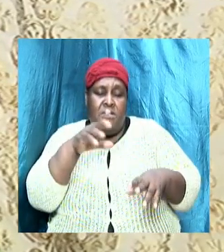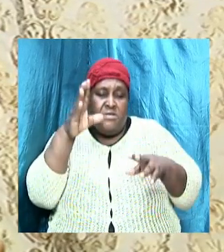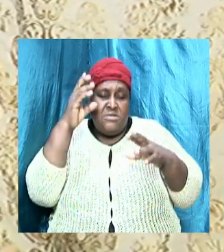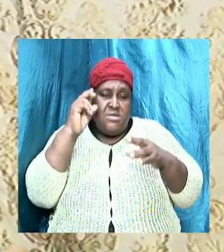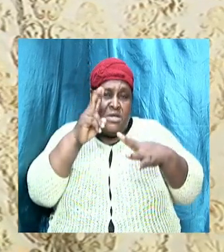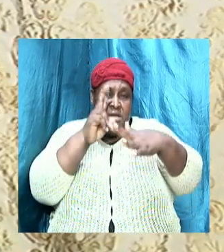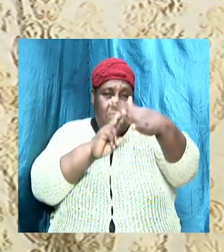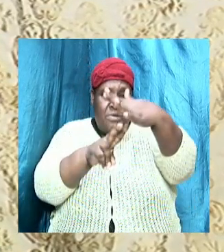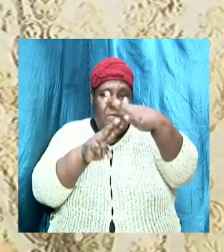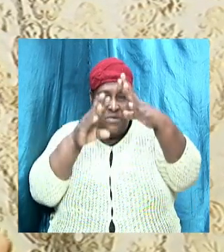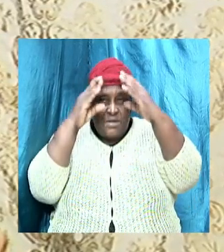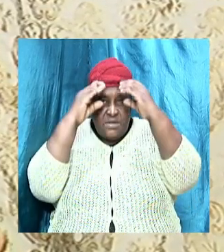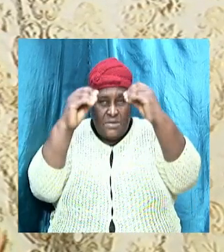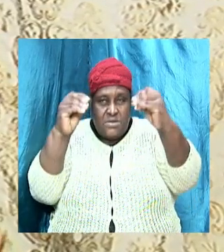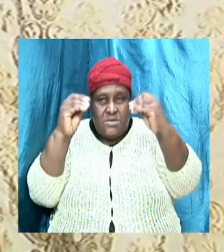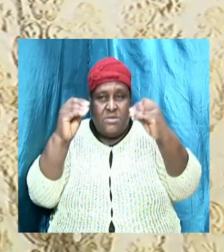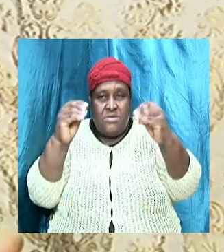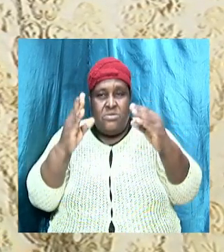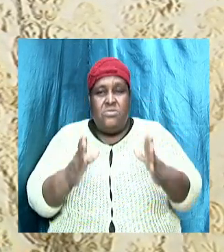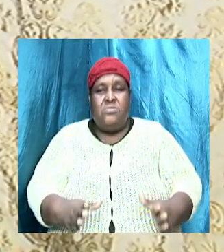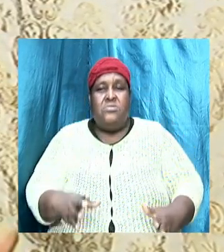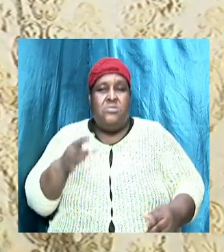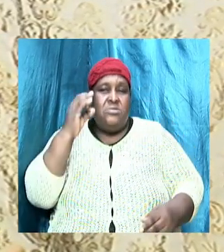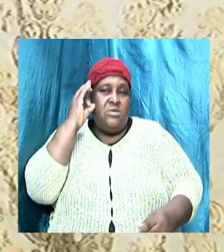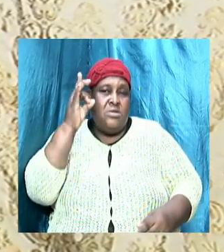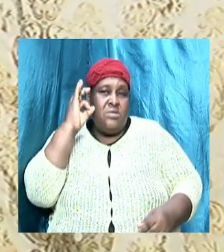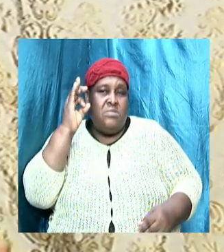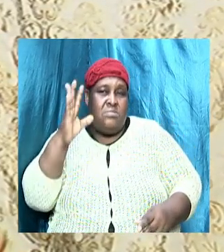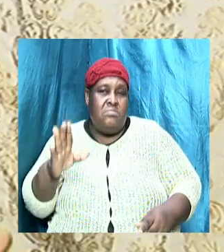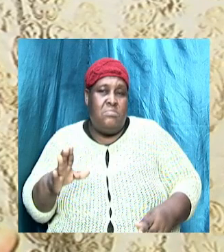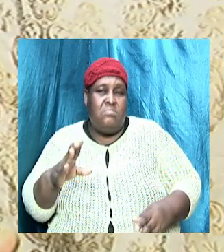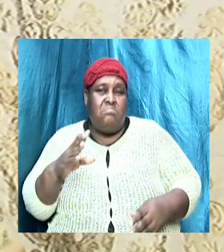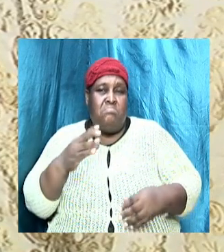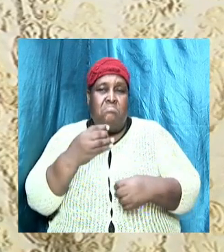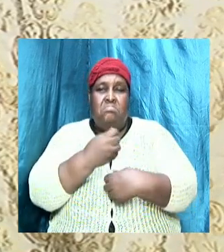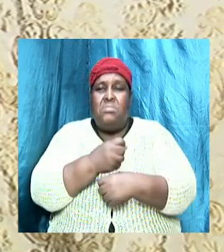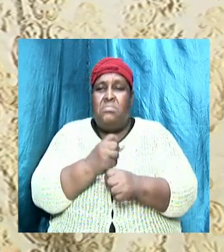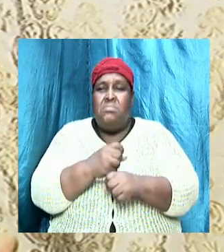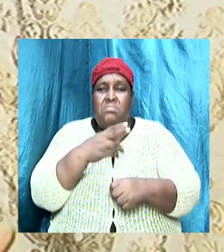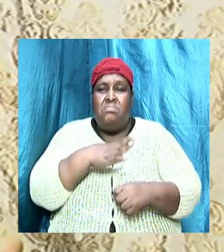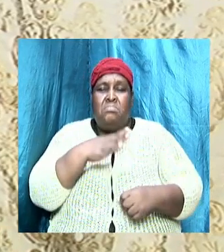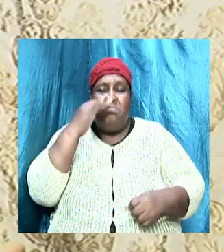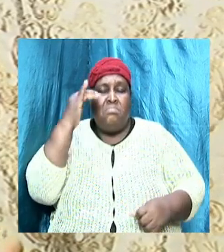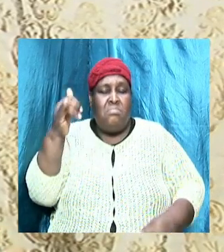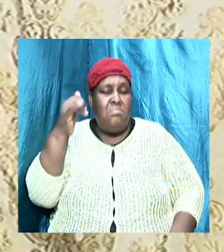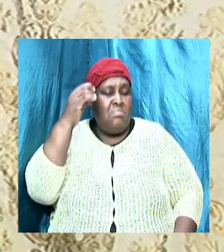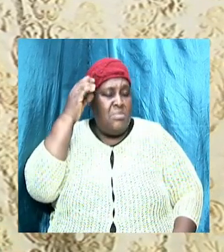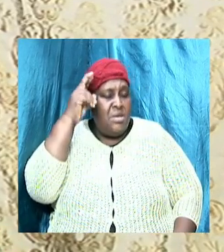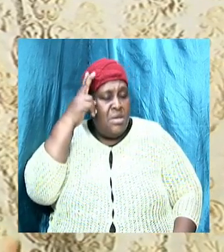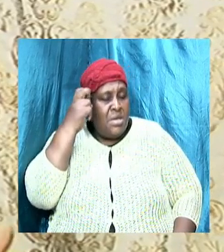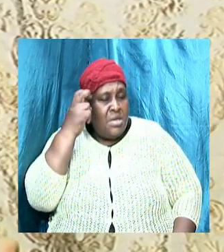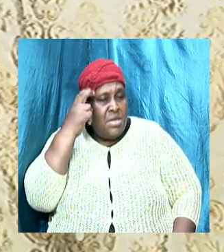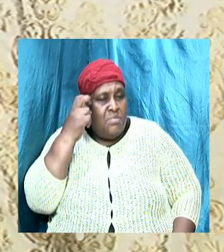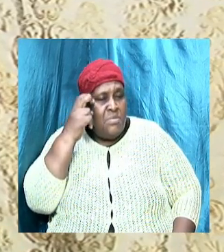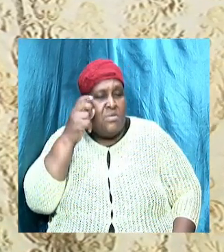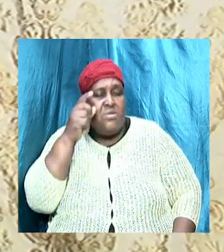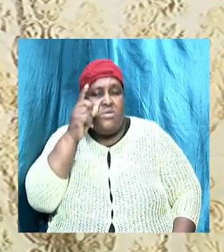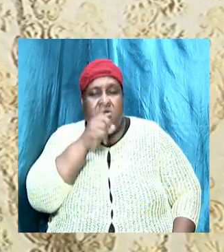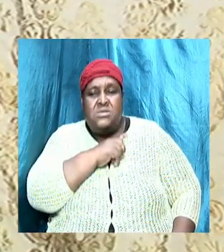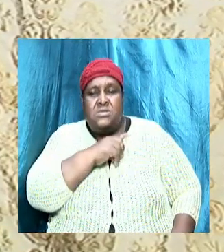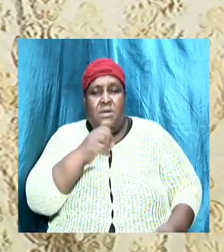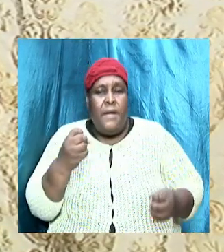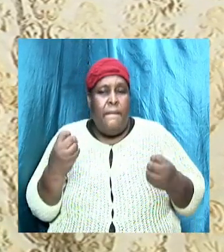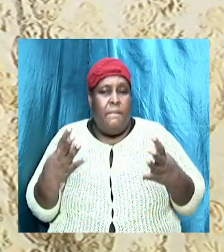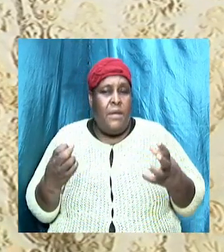has set up themselves, Lord Jesus. They are set up by the enemy, God, to deceive many. But we pray, mighty God, that you will keep our